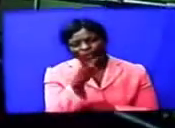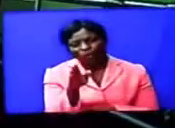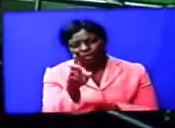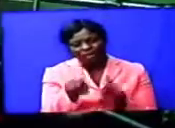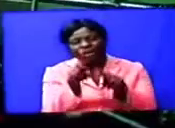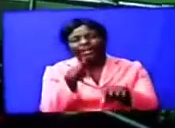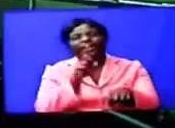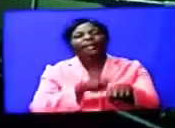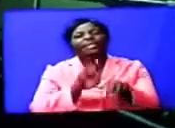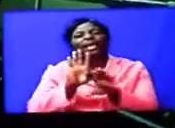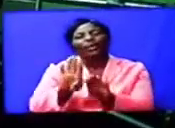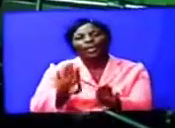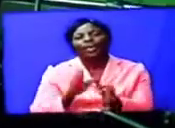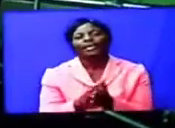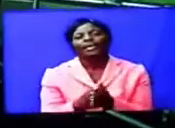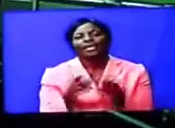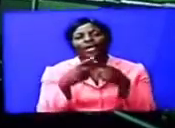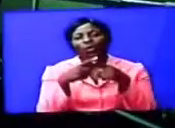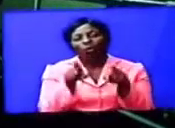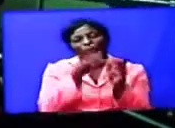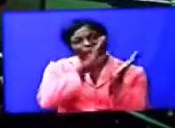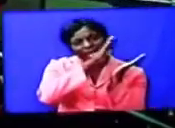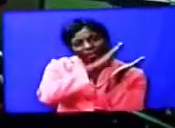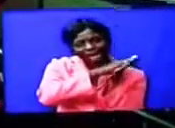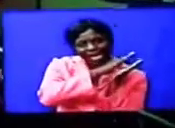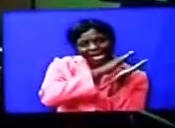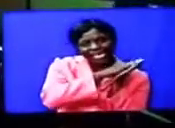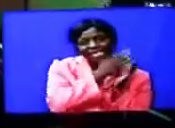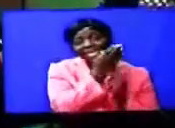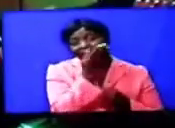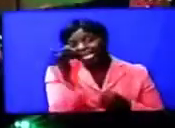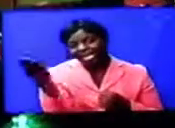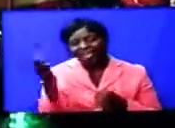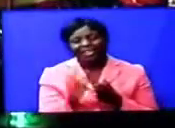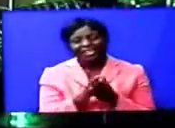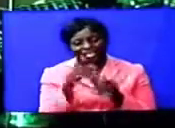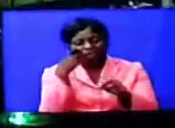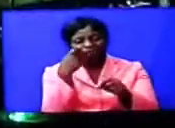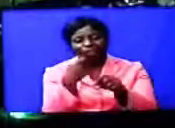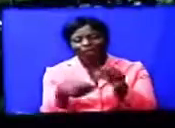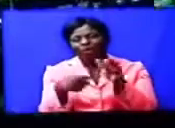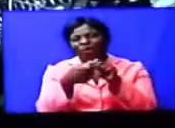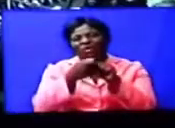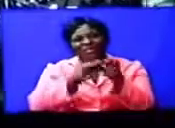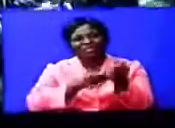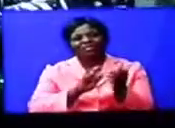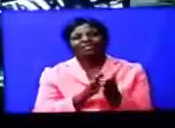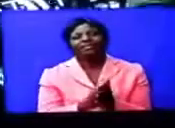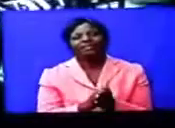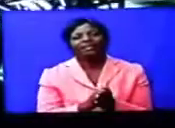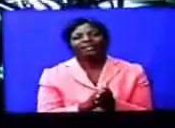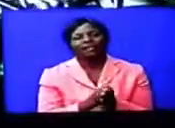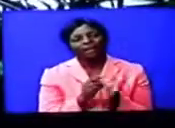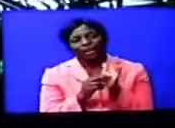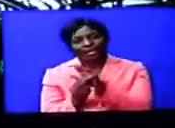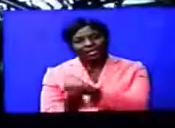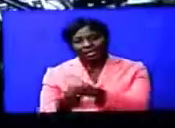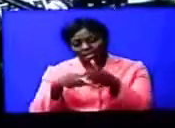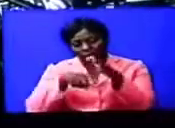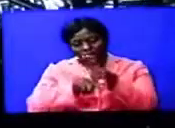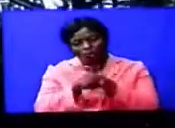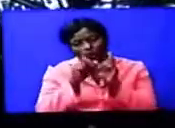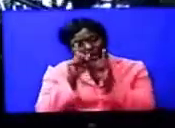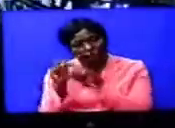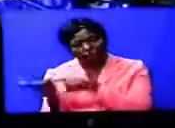there are some traditions and customs that are resilient to change, such as Kloa Hufa, Widoklisi.